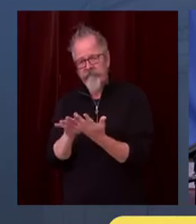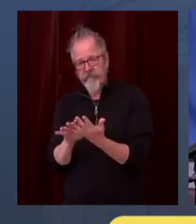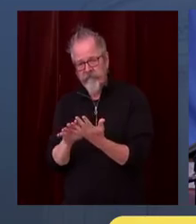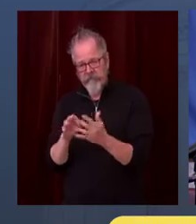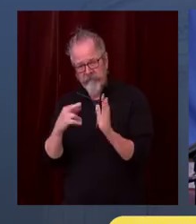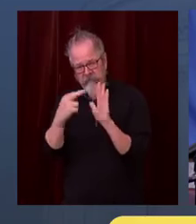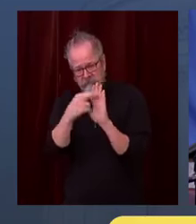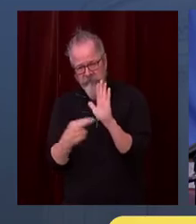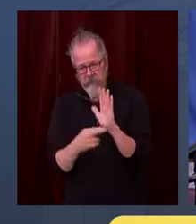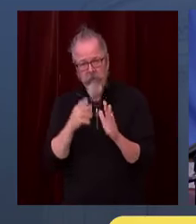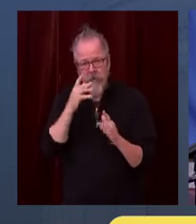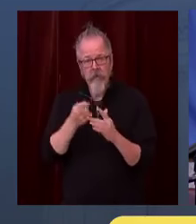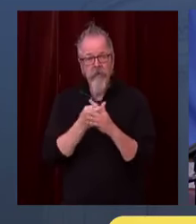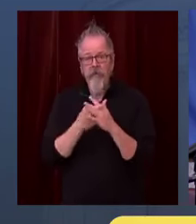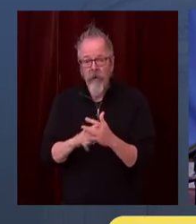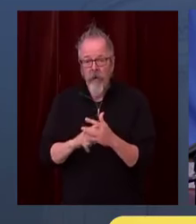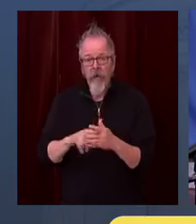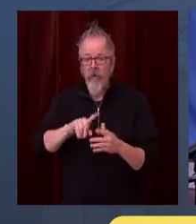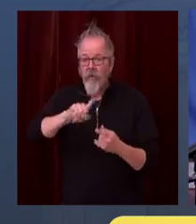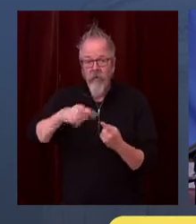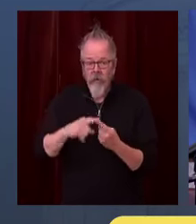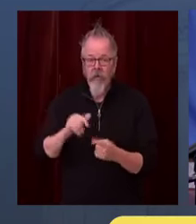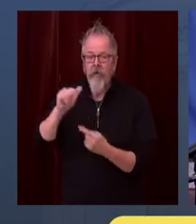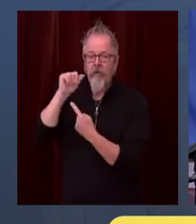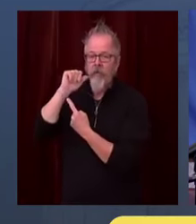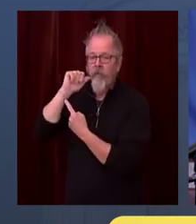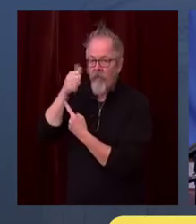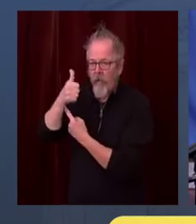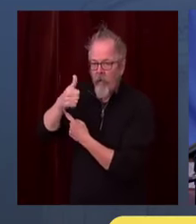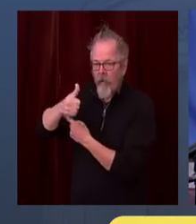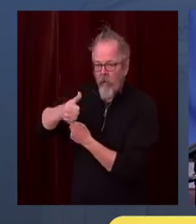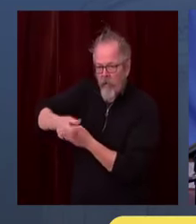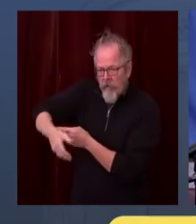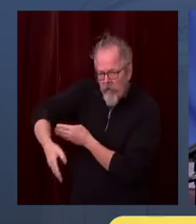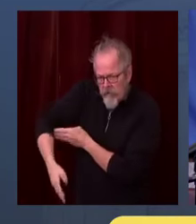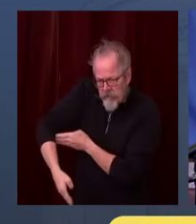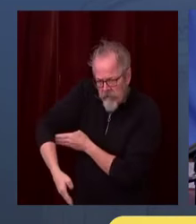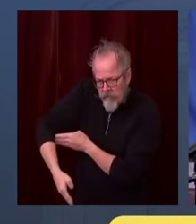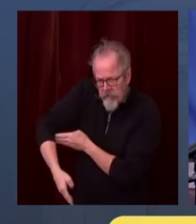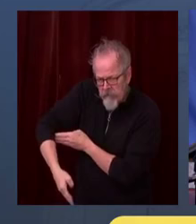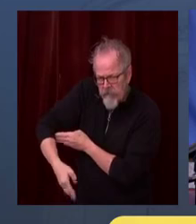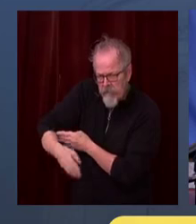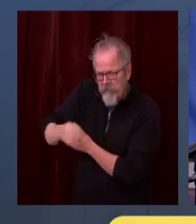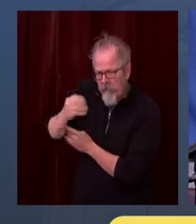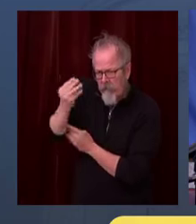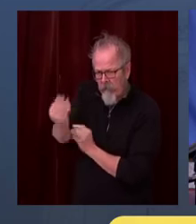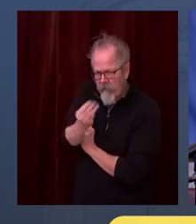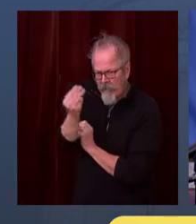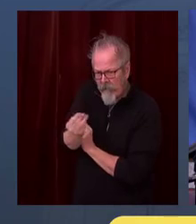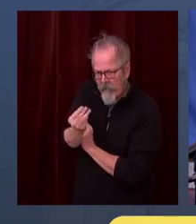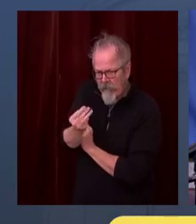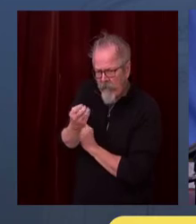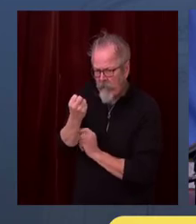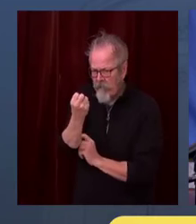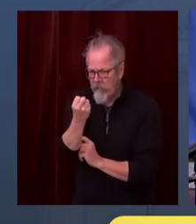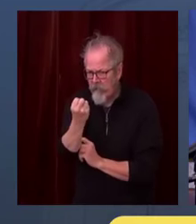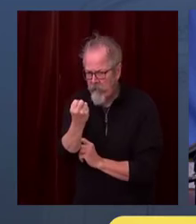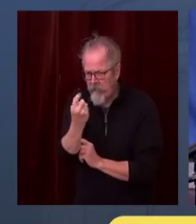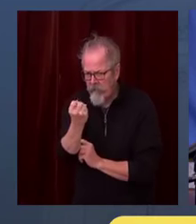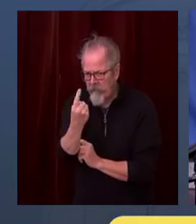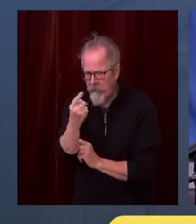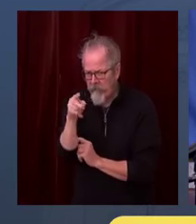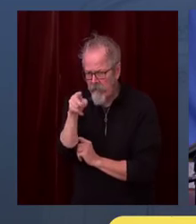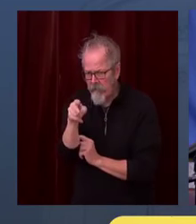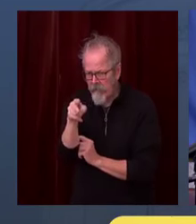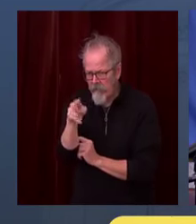This is not forever. This is only for now. Thanks to the brilliance of our medical community, a vaccine is on the